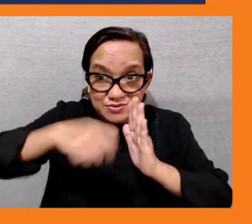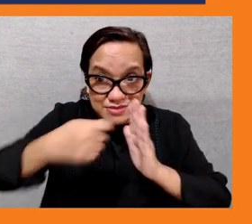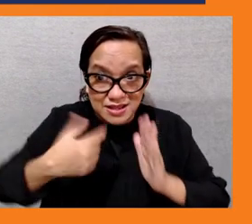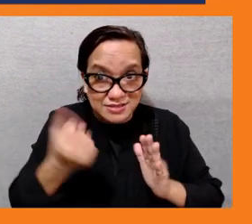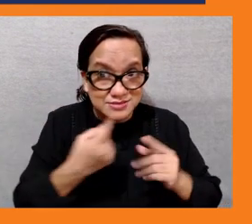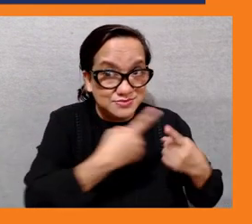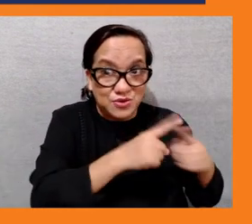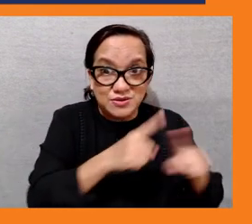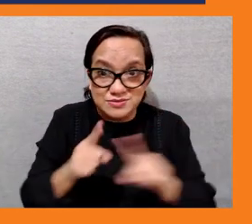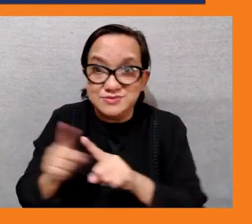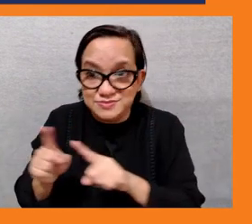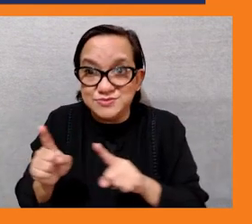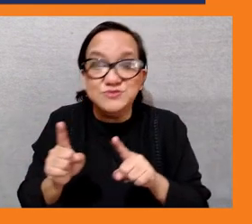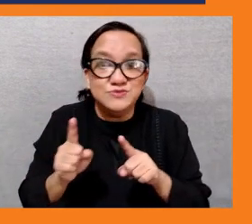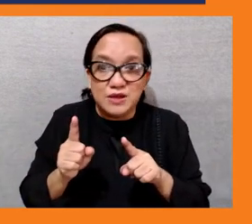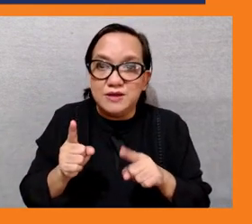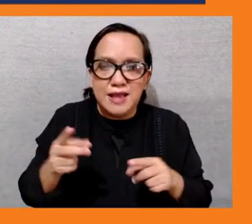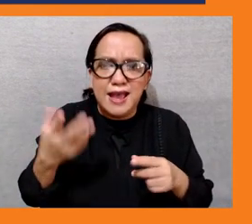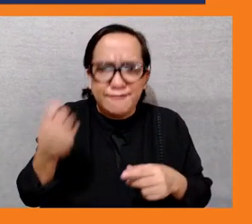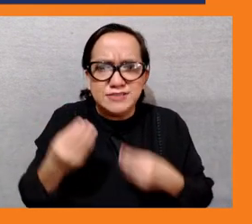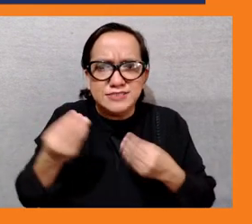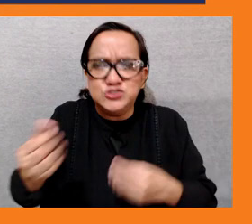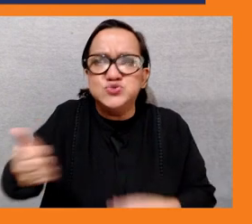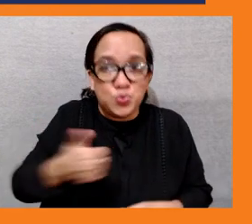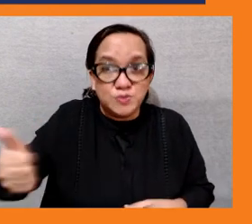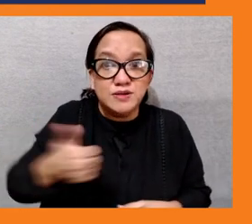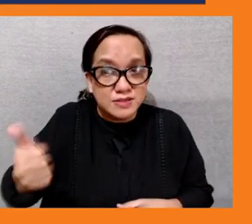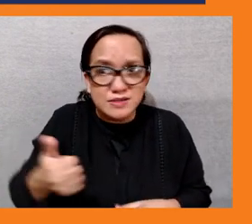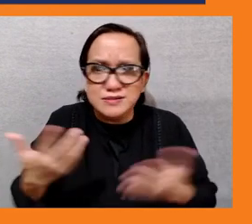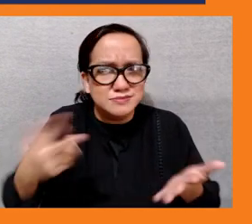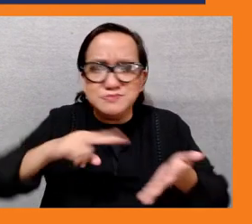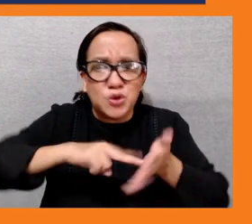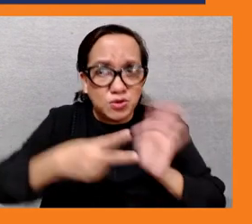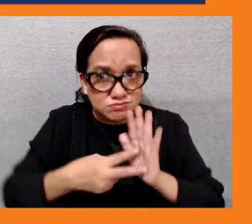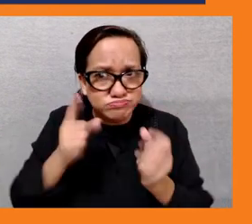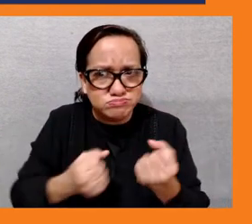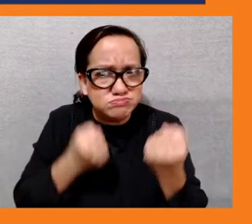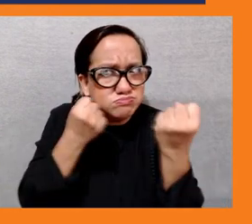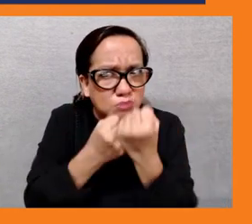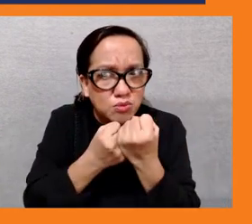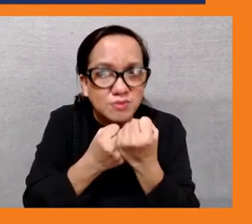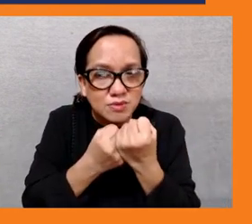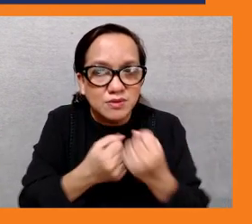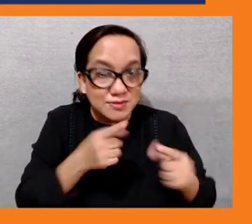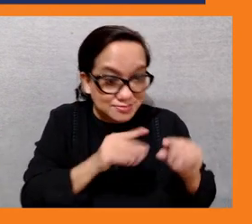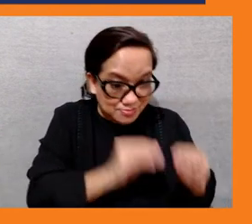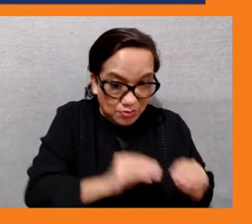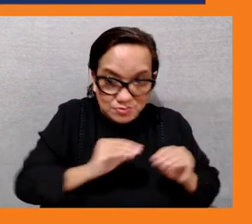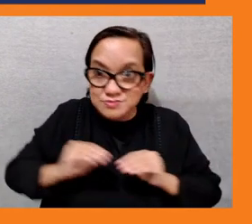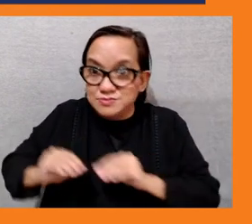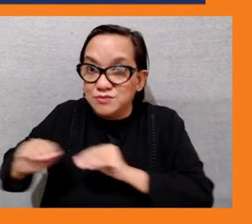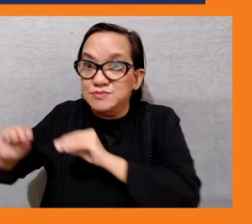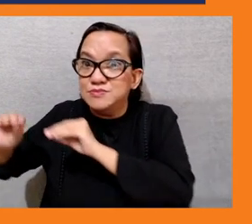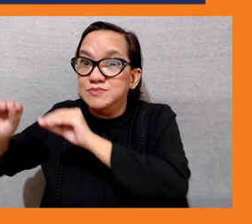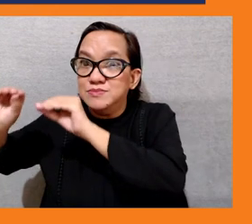you know um transportation could be supported and they can be mobilized uh effectively uh in the activities and importantly